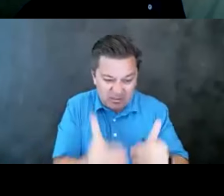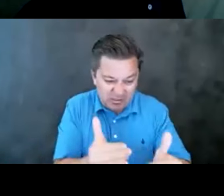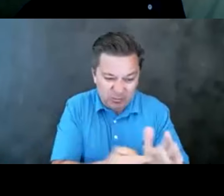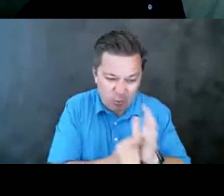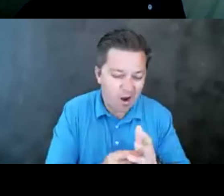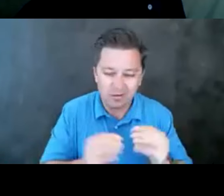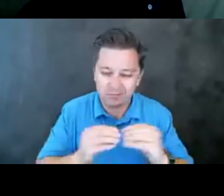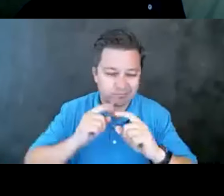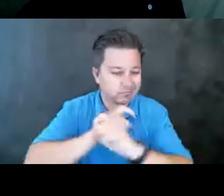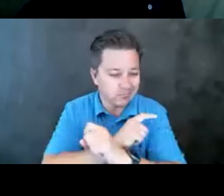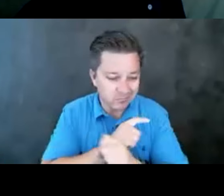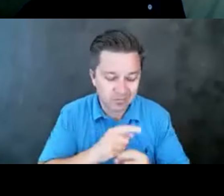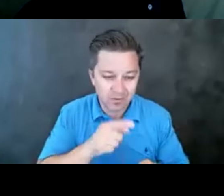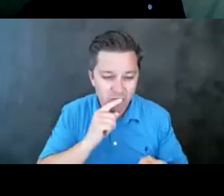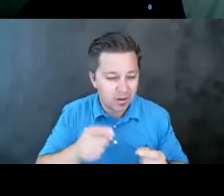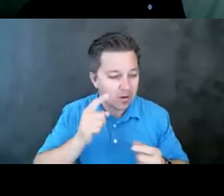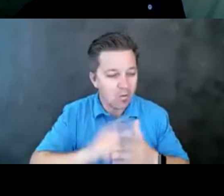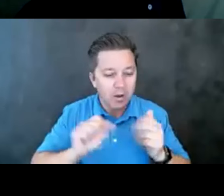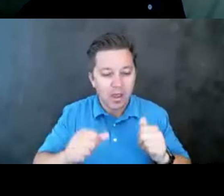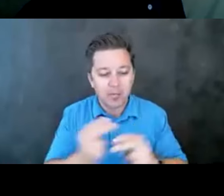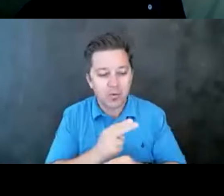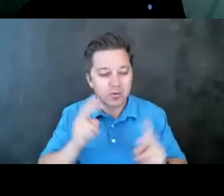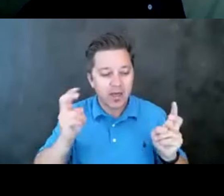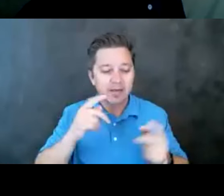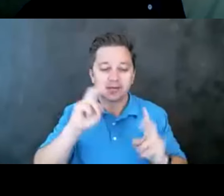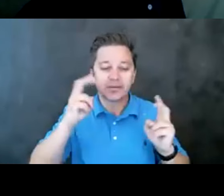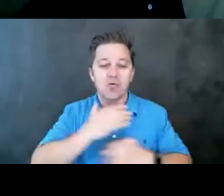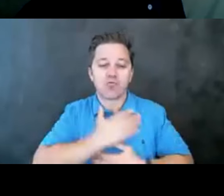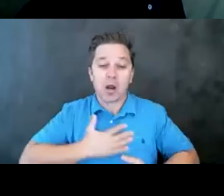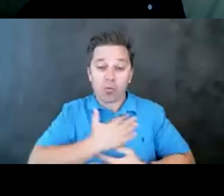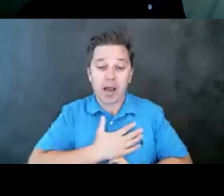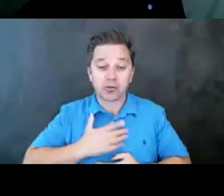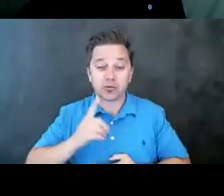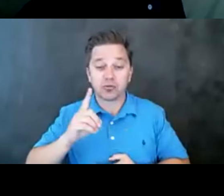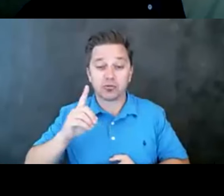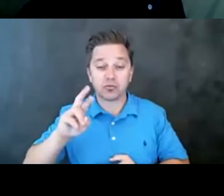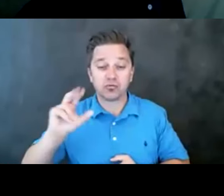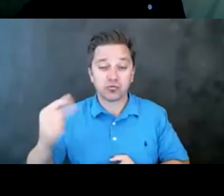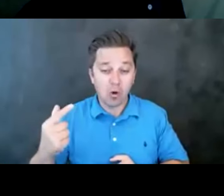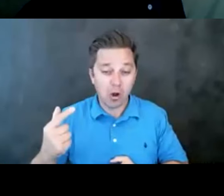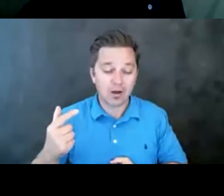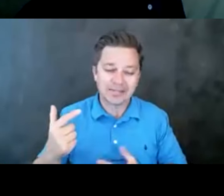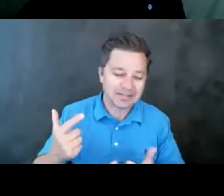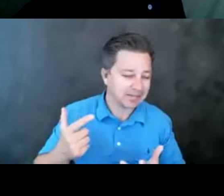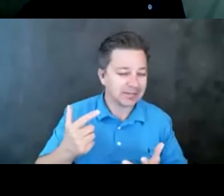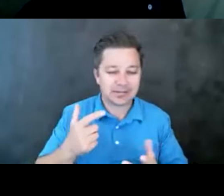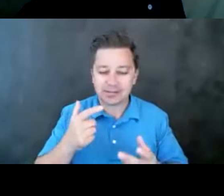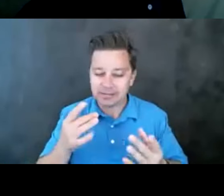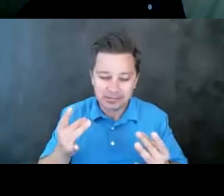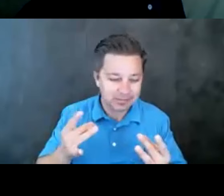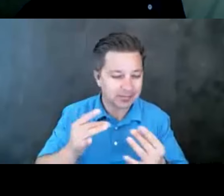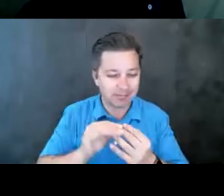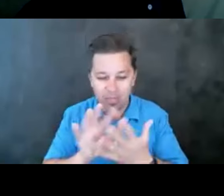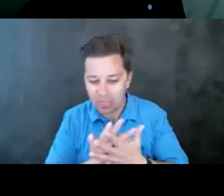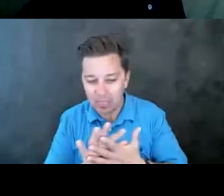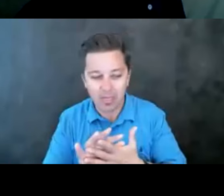use of what can be classified as like a recreational drug. So it's tough to have the data. That's one thing to know is that